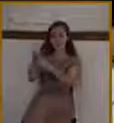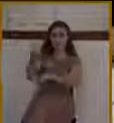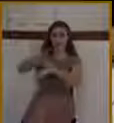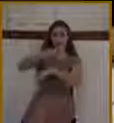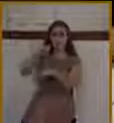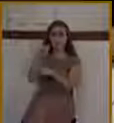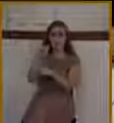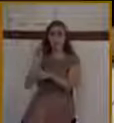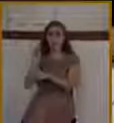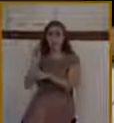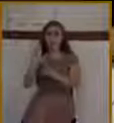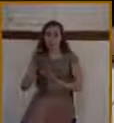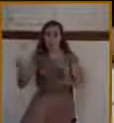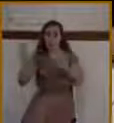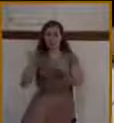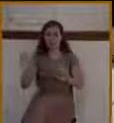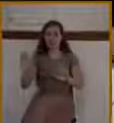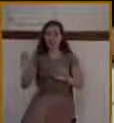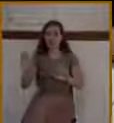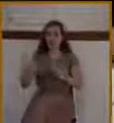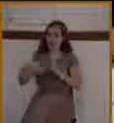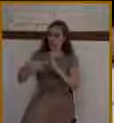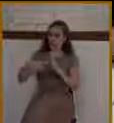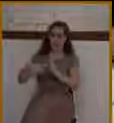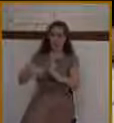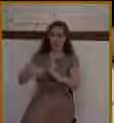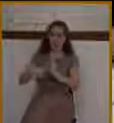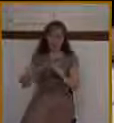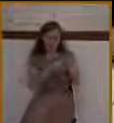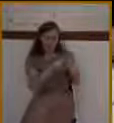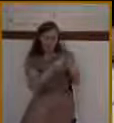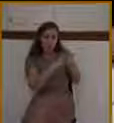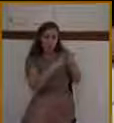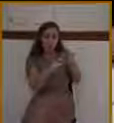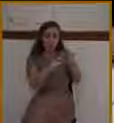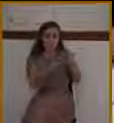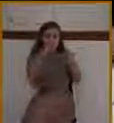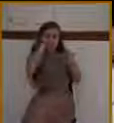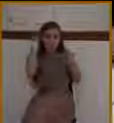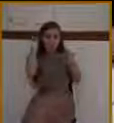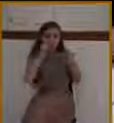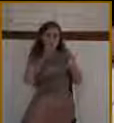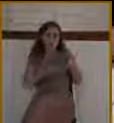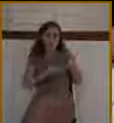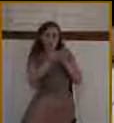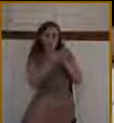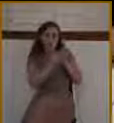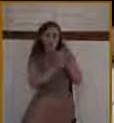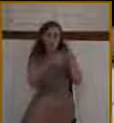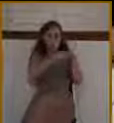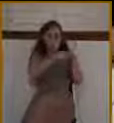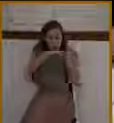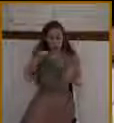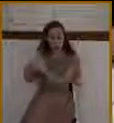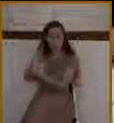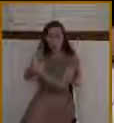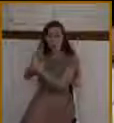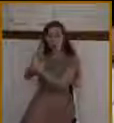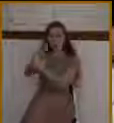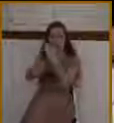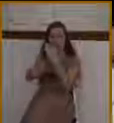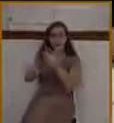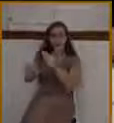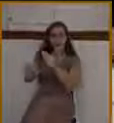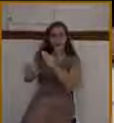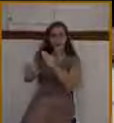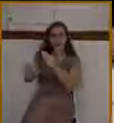demonstrated that this day was predicted by Daniel. And if you do the numbers, if you